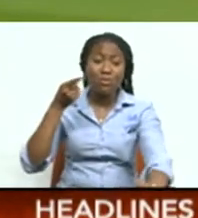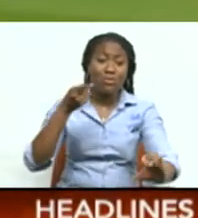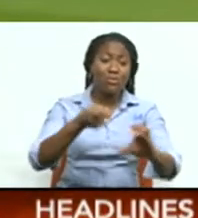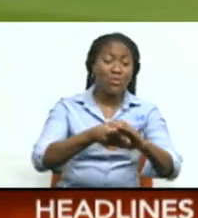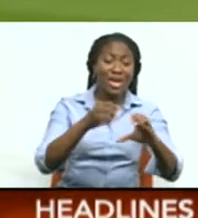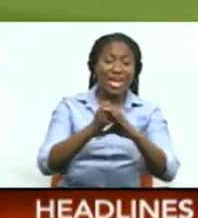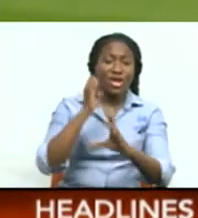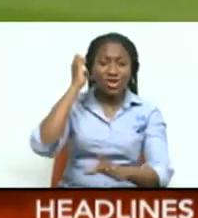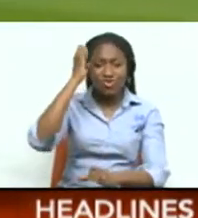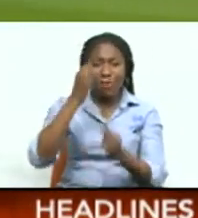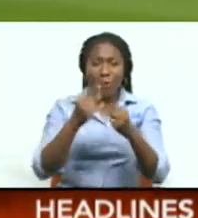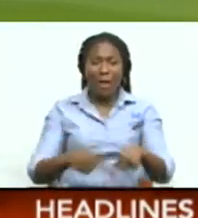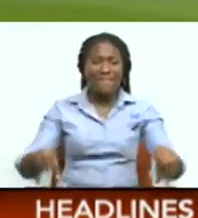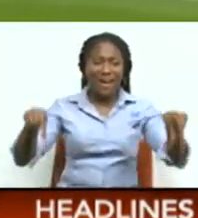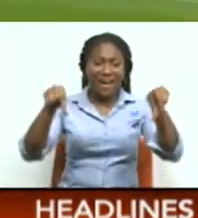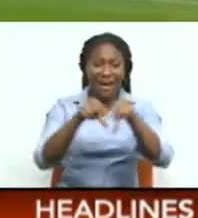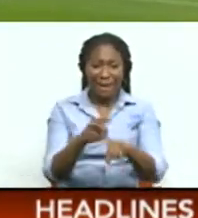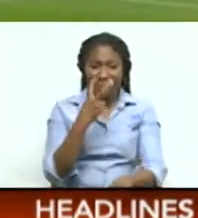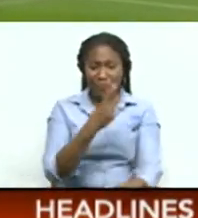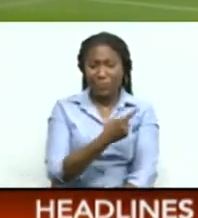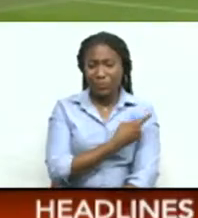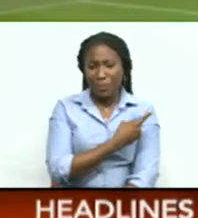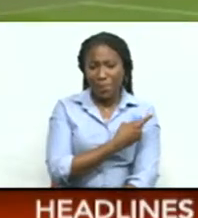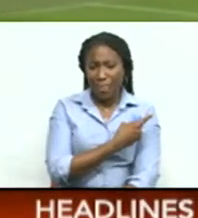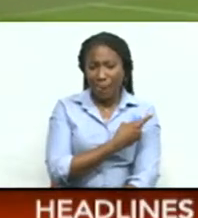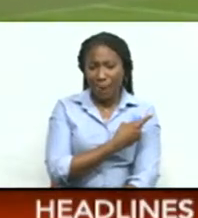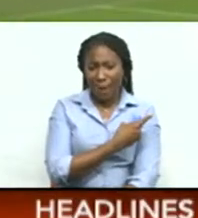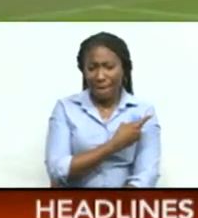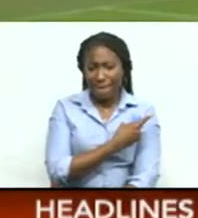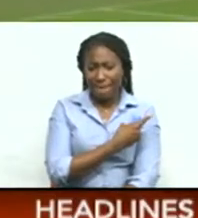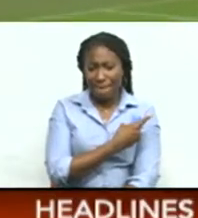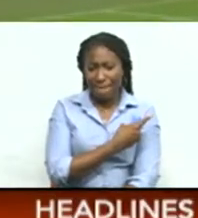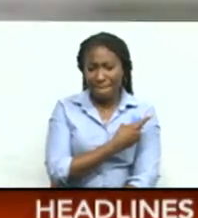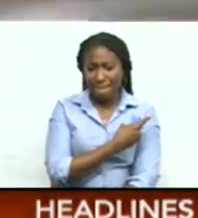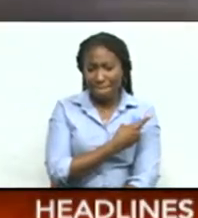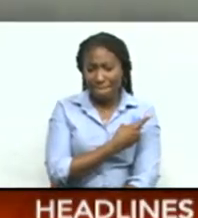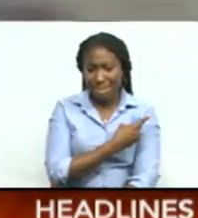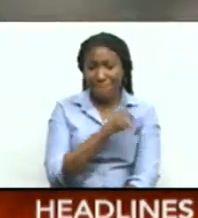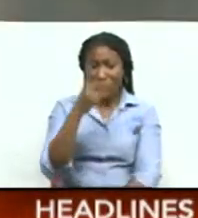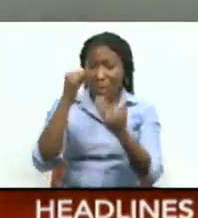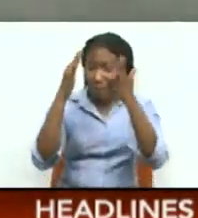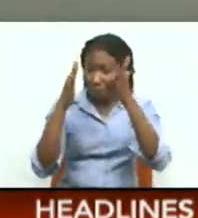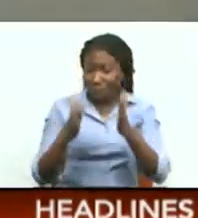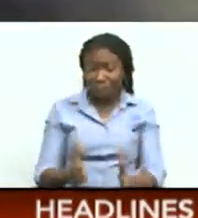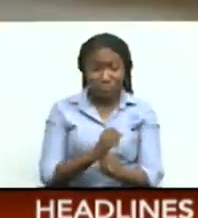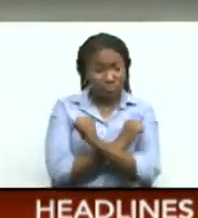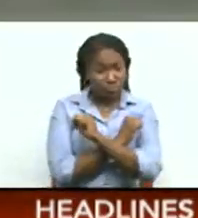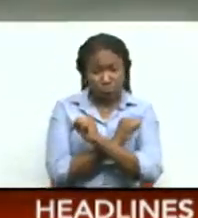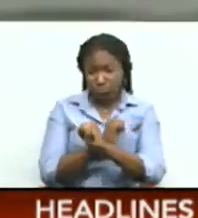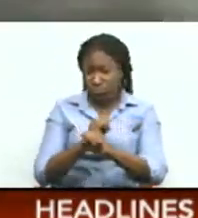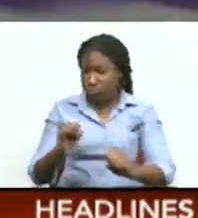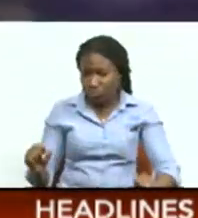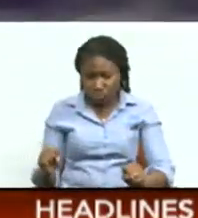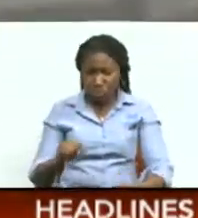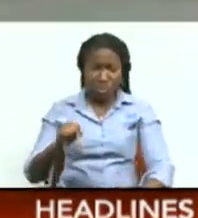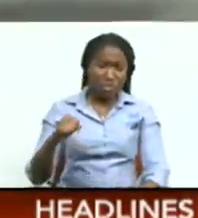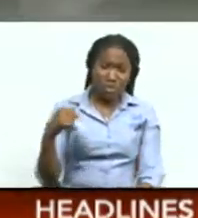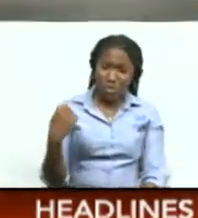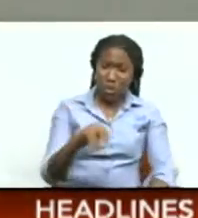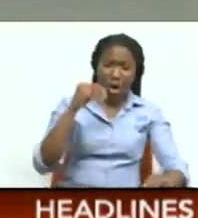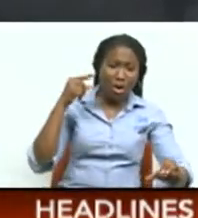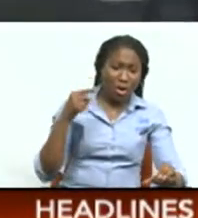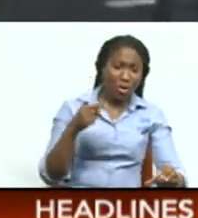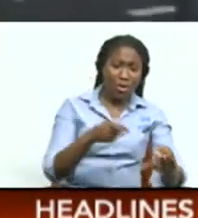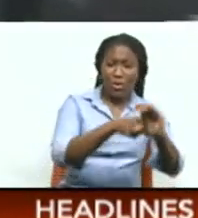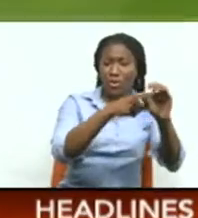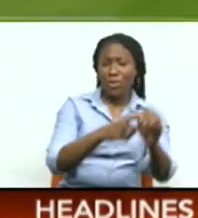qualifier But Iceland came right back with artillery of their own Albert Goodmanson had the beating of their last line of defence